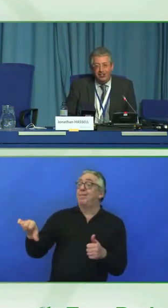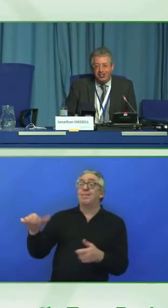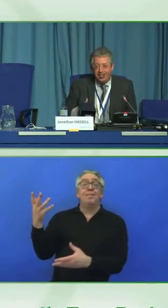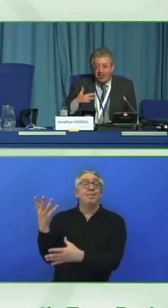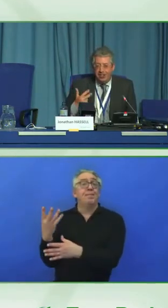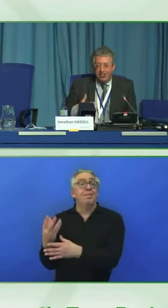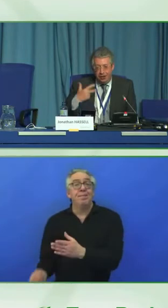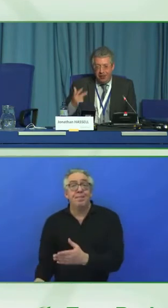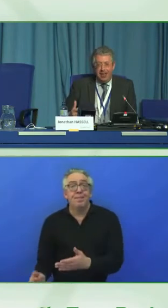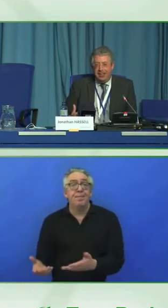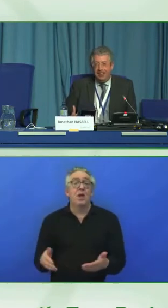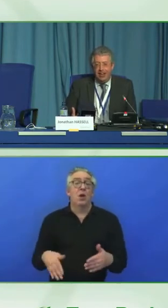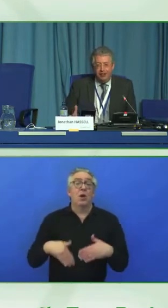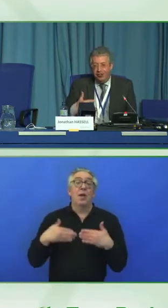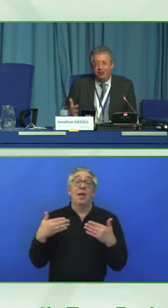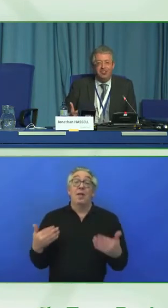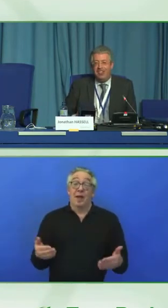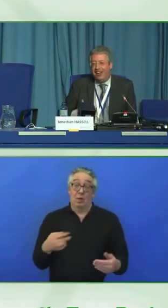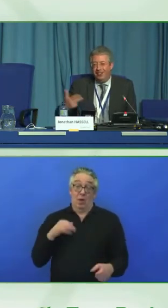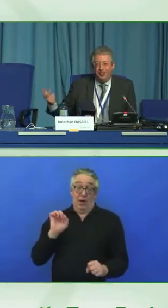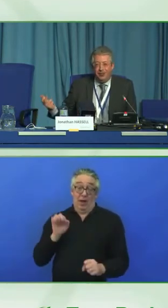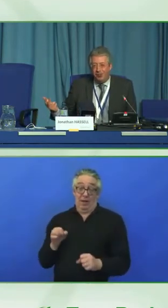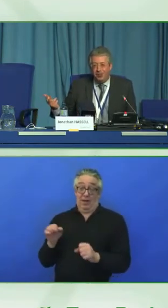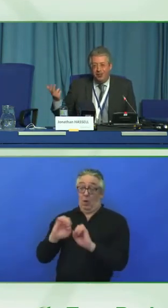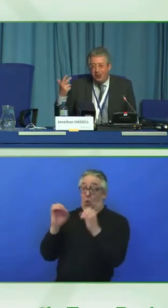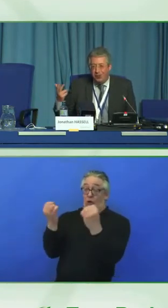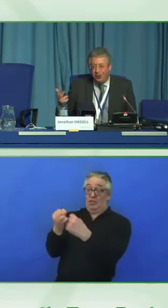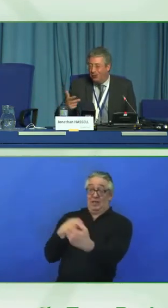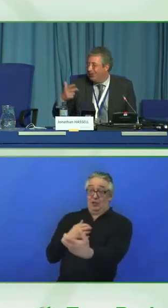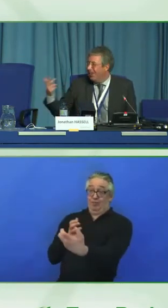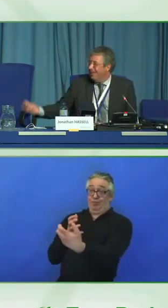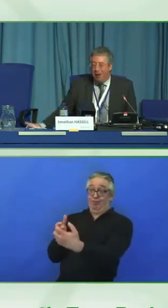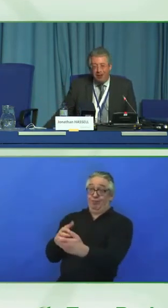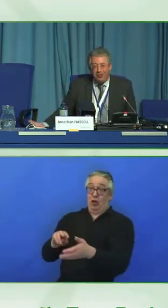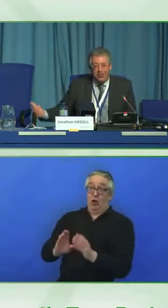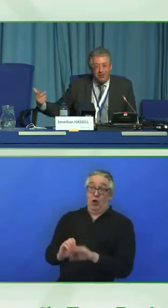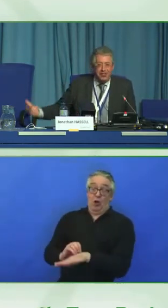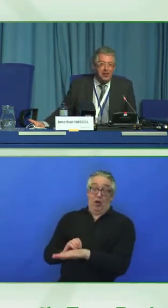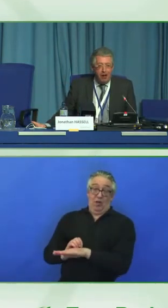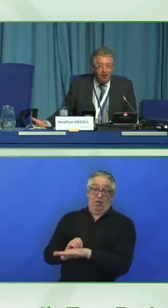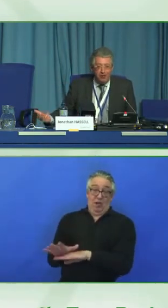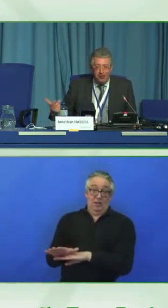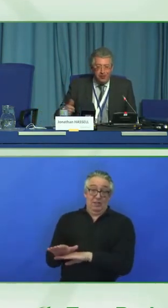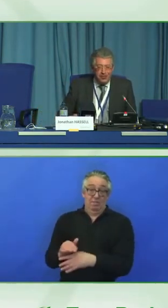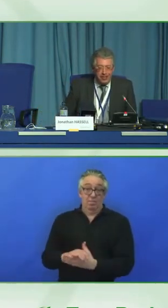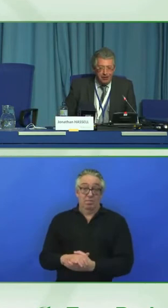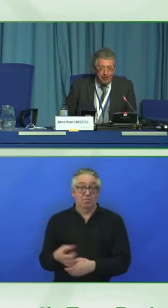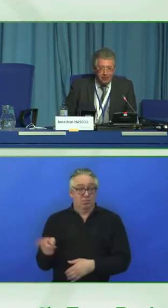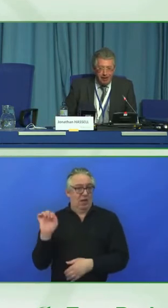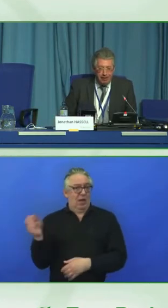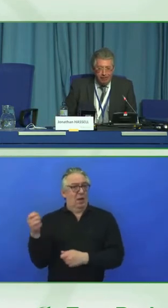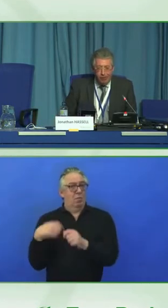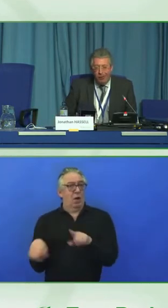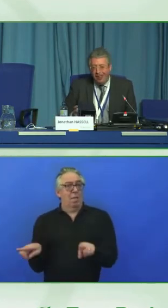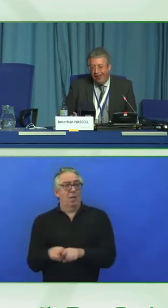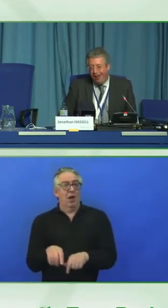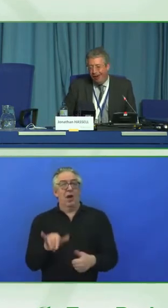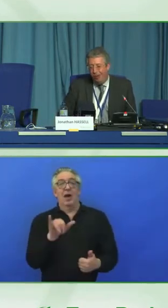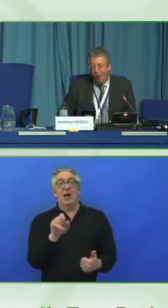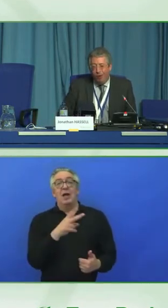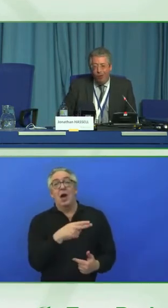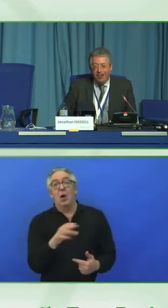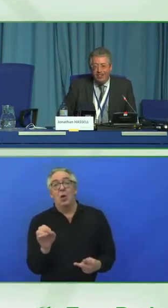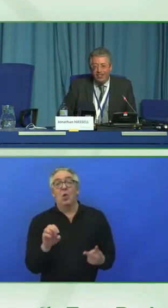organizations, so they can get as good as the sorts of Googles, Microsofts, and Yahoos you've seen on this platform